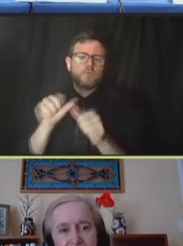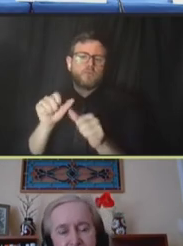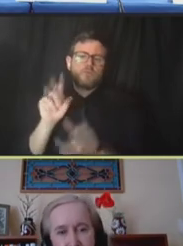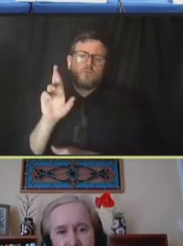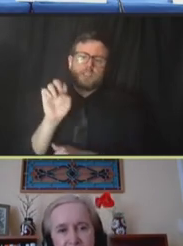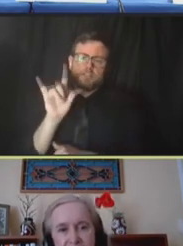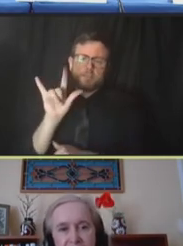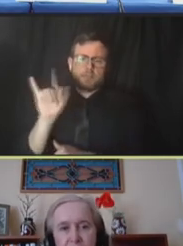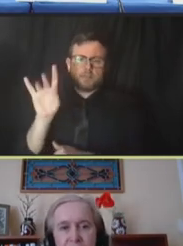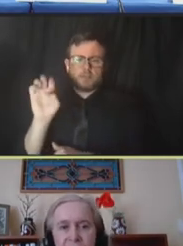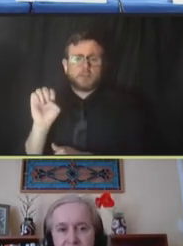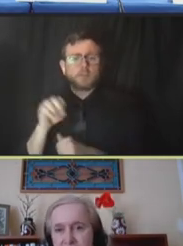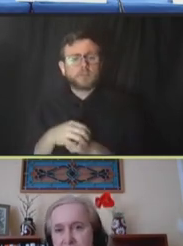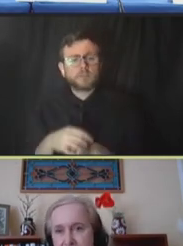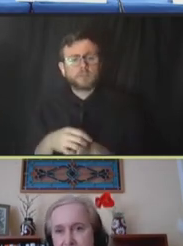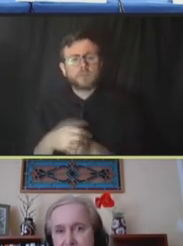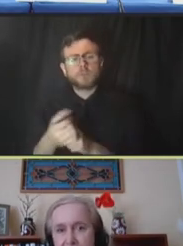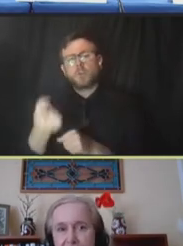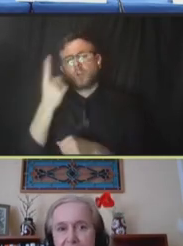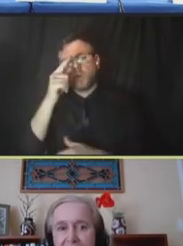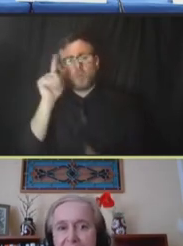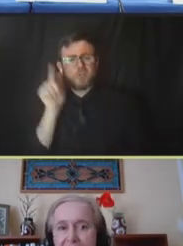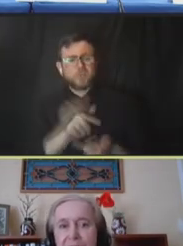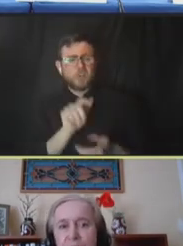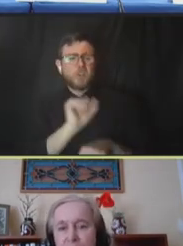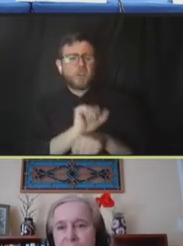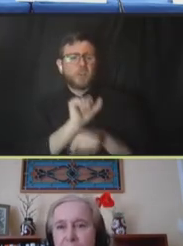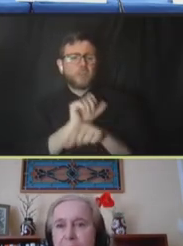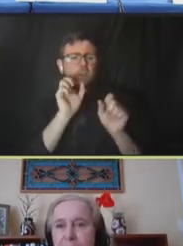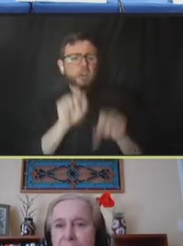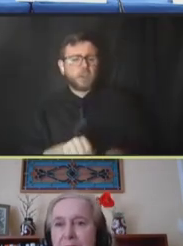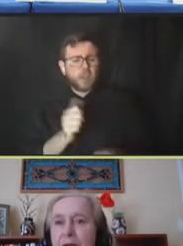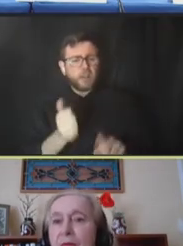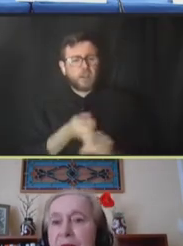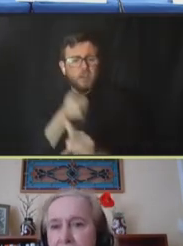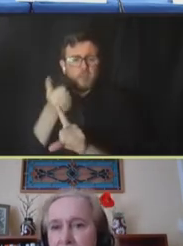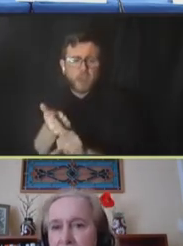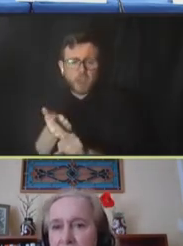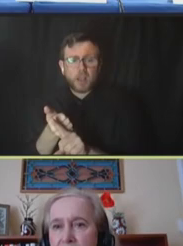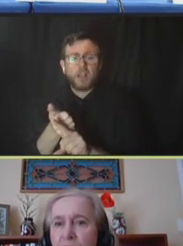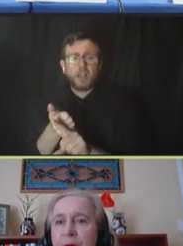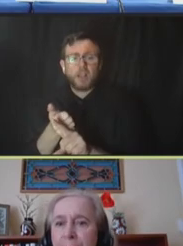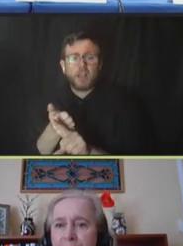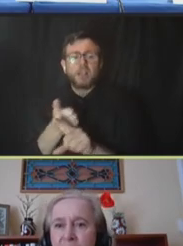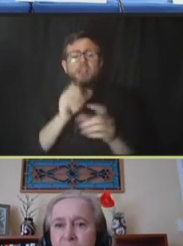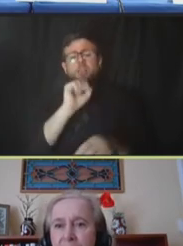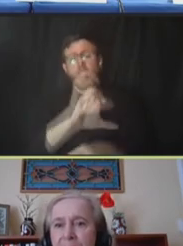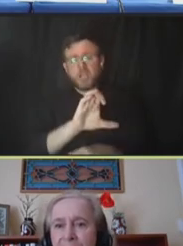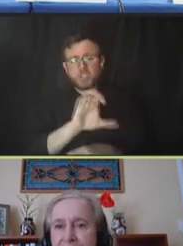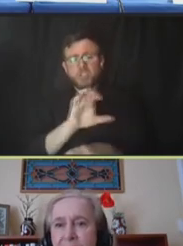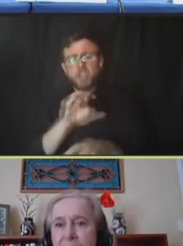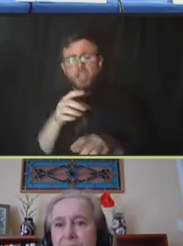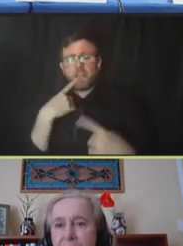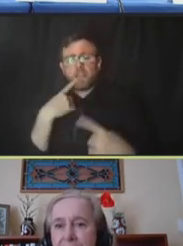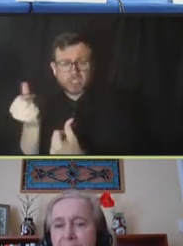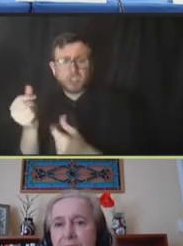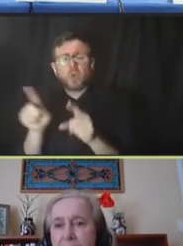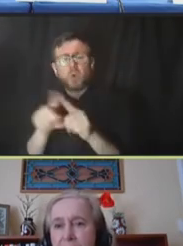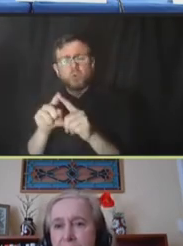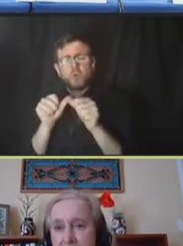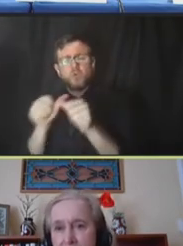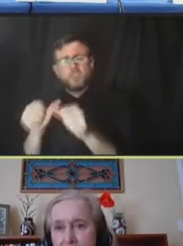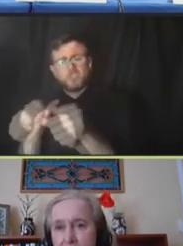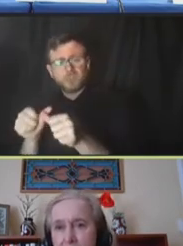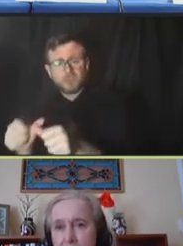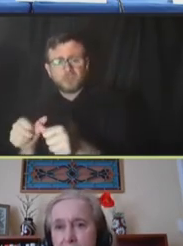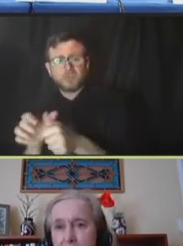impact the supply chain network efficiency and the corresponding resilience. So, we must be investing in the health